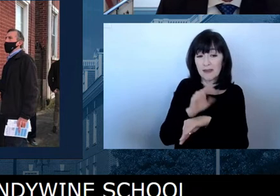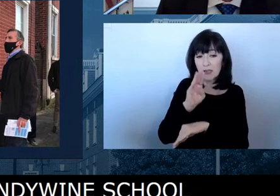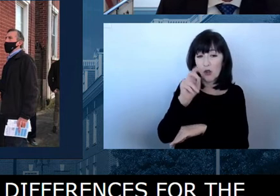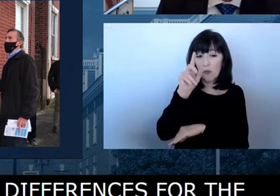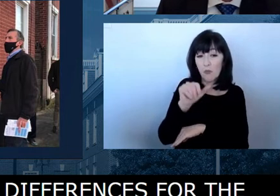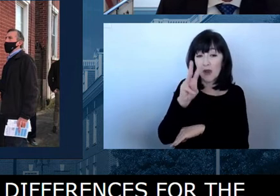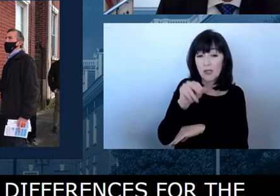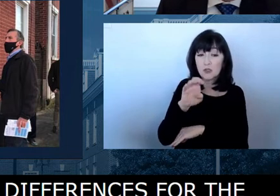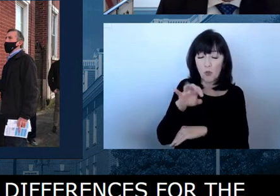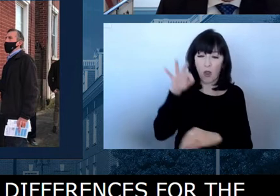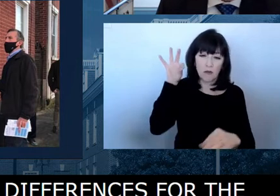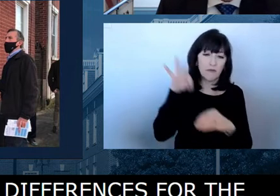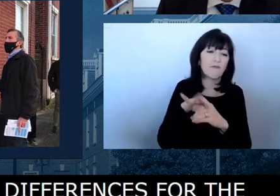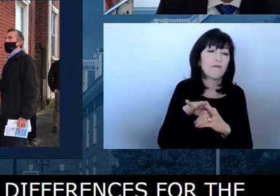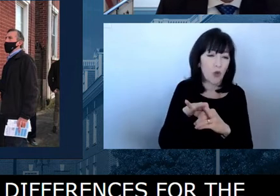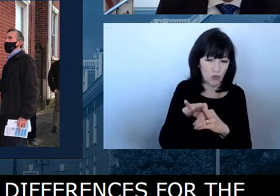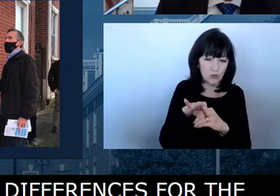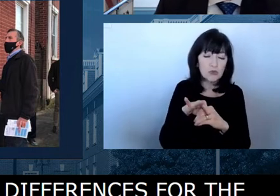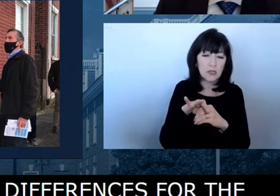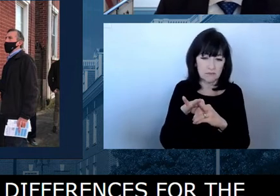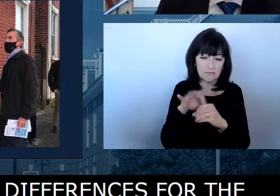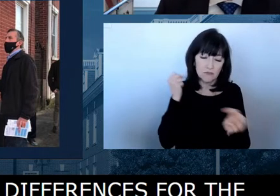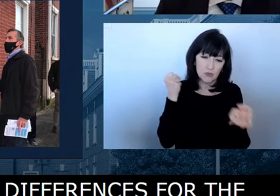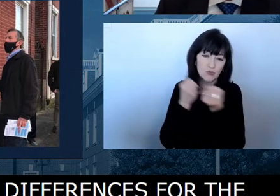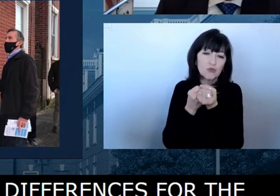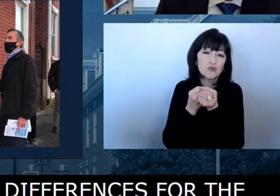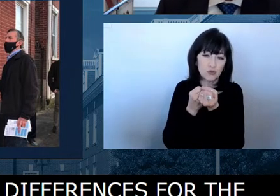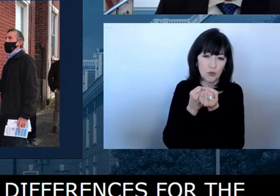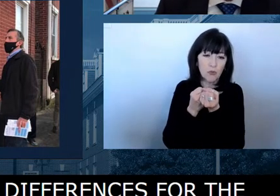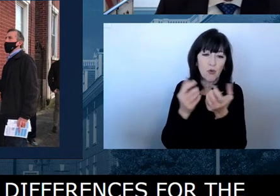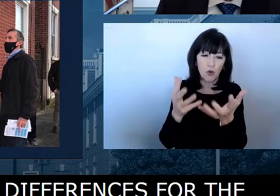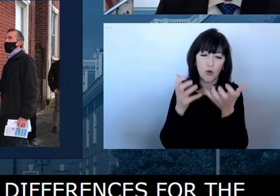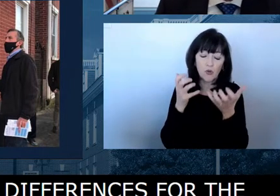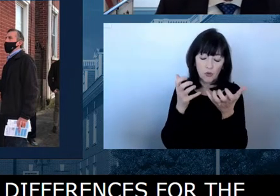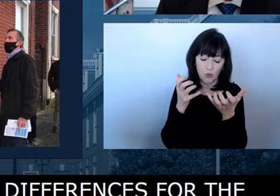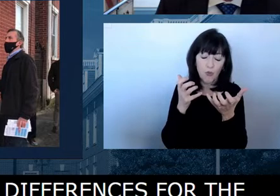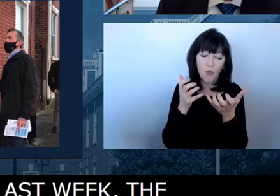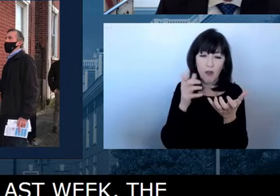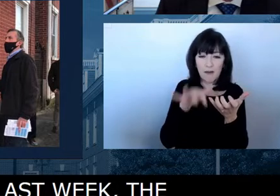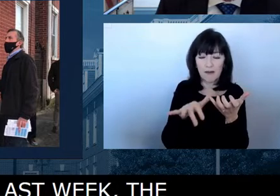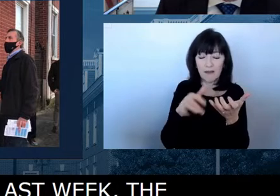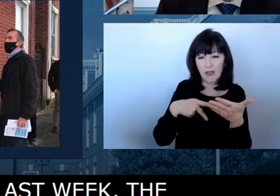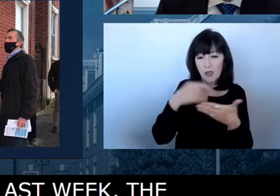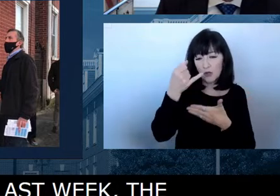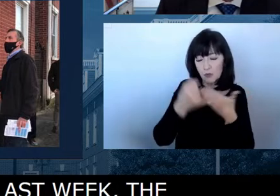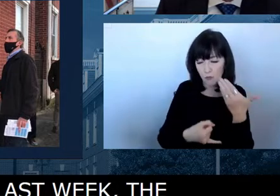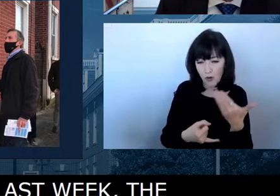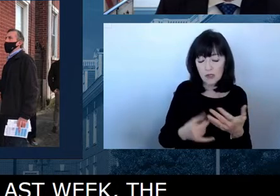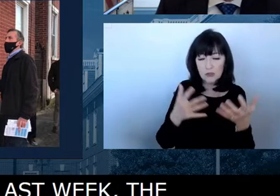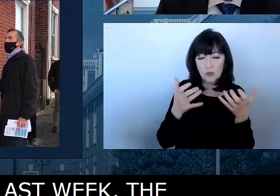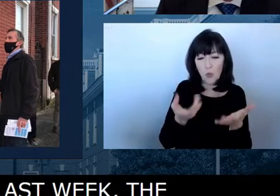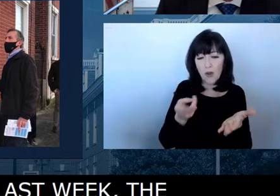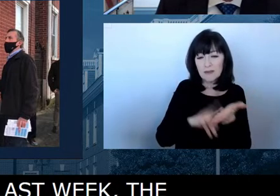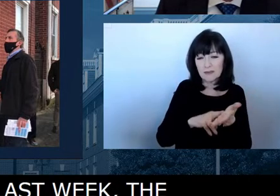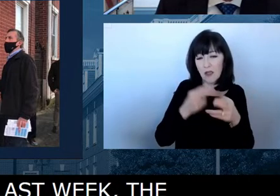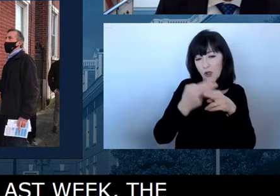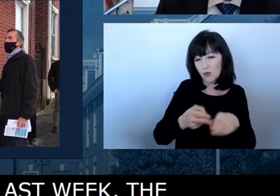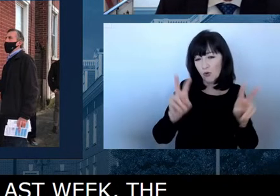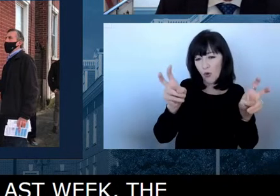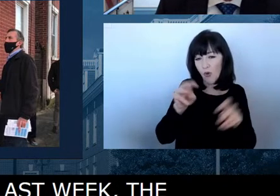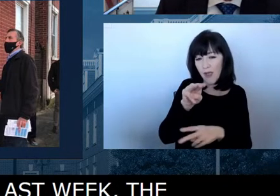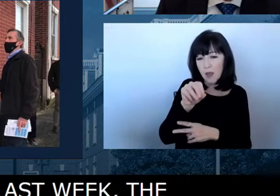board voted unanimously to enter into conversations, to get an MOU signed, um,